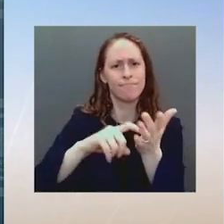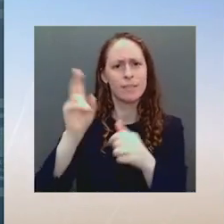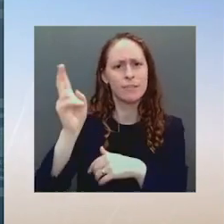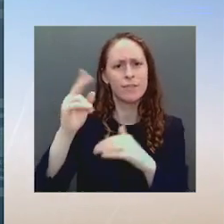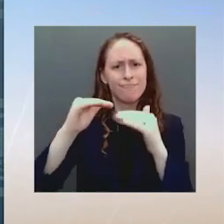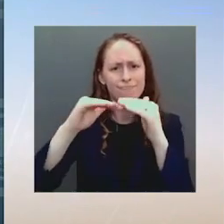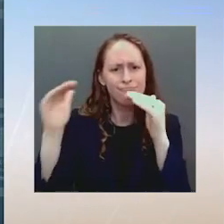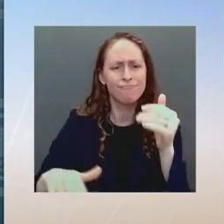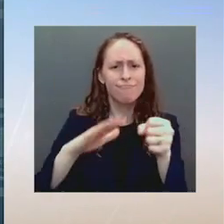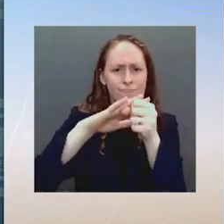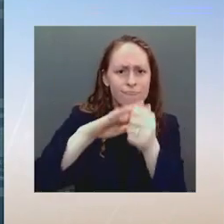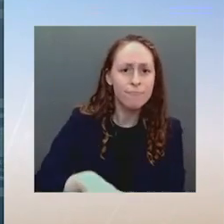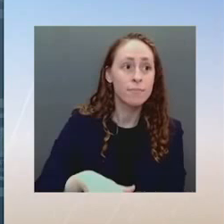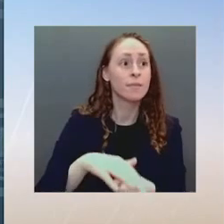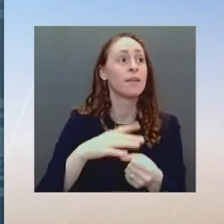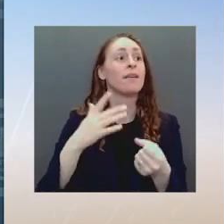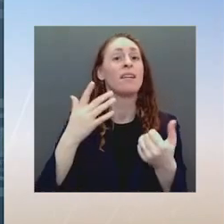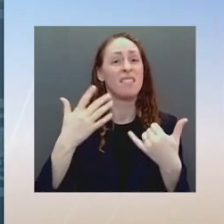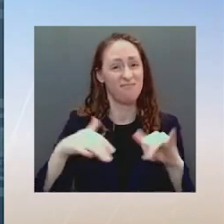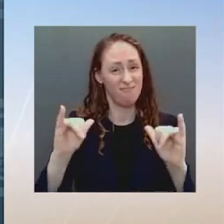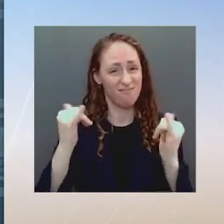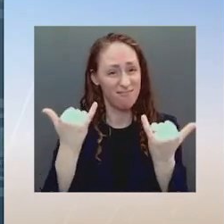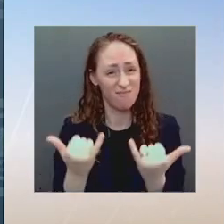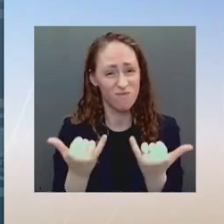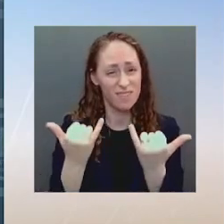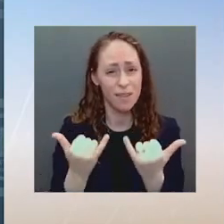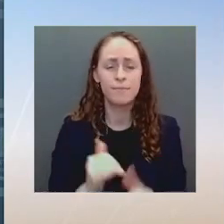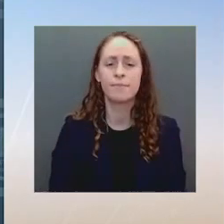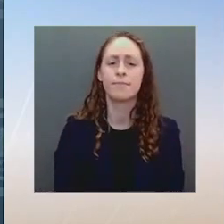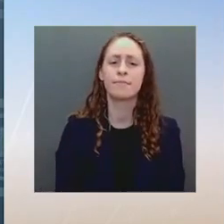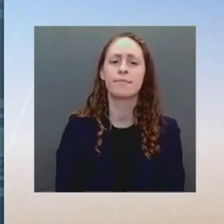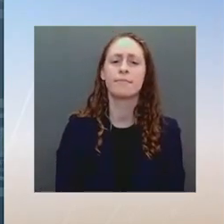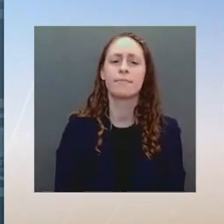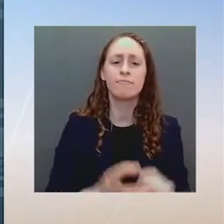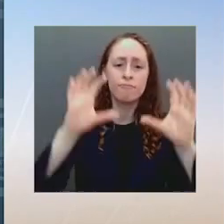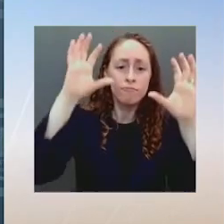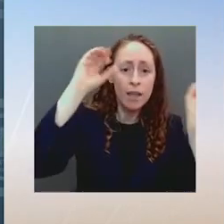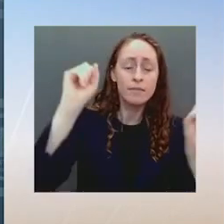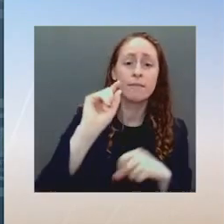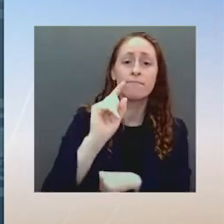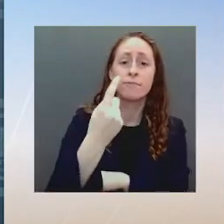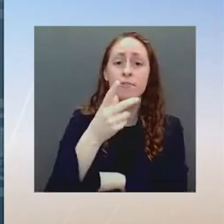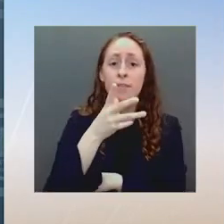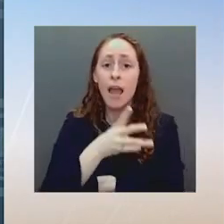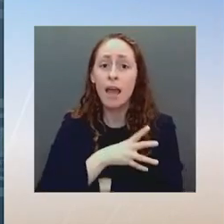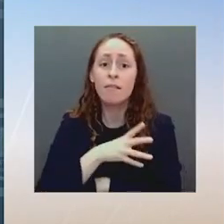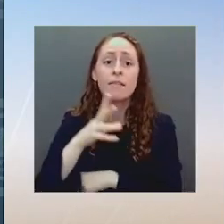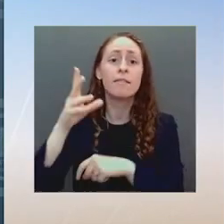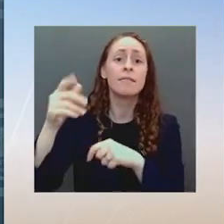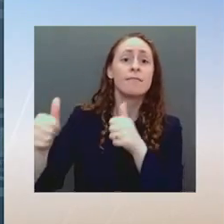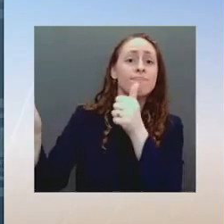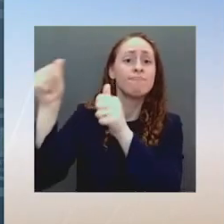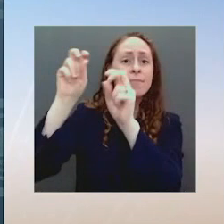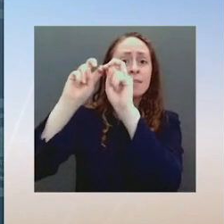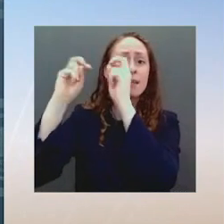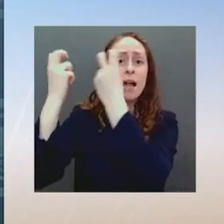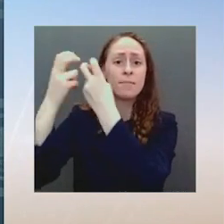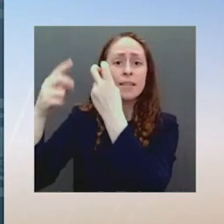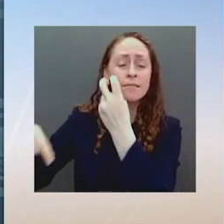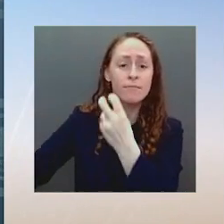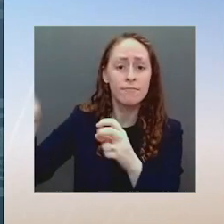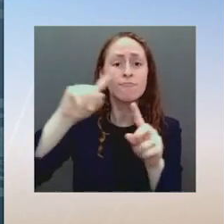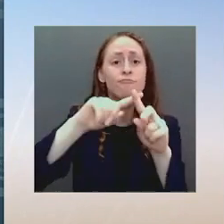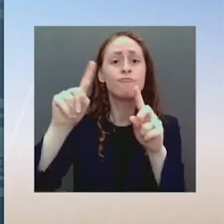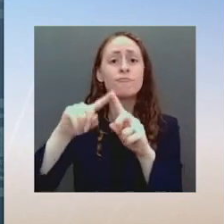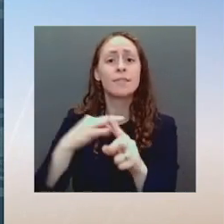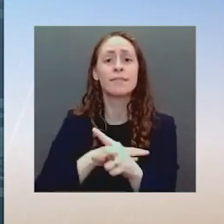Cabinet officials, and White House staff will host meetings and activities this month centered around the 2022 Black History Month theme, Black Health